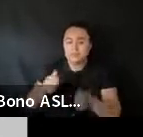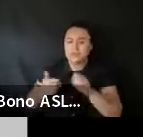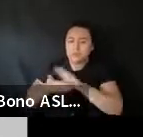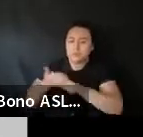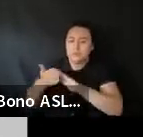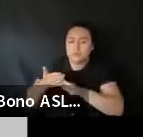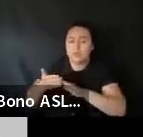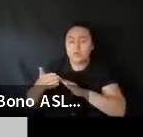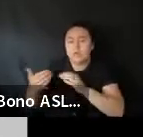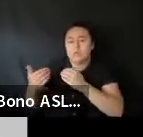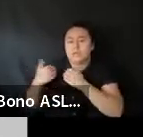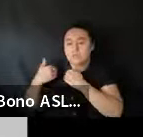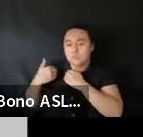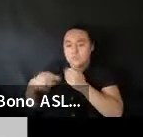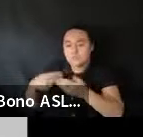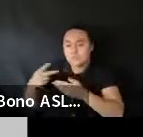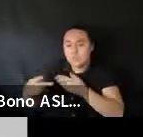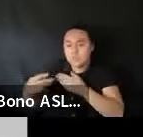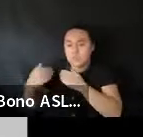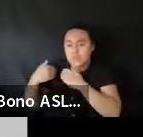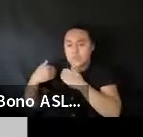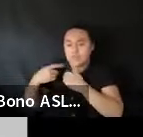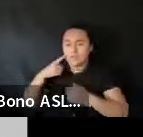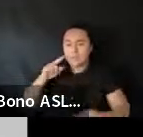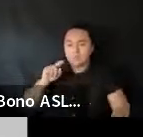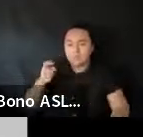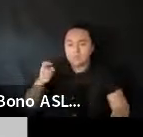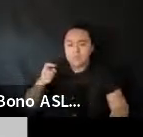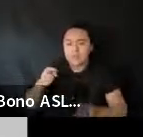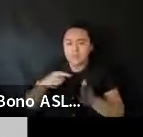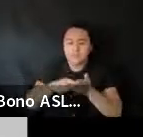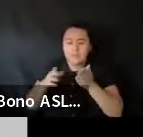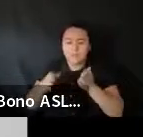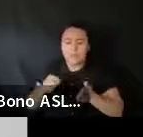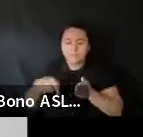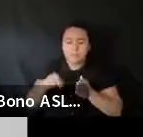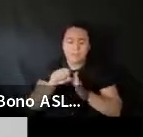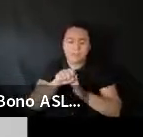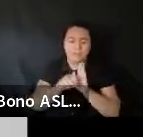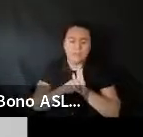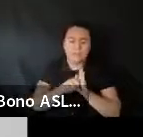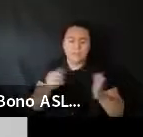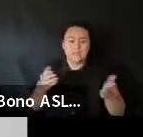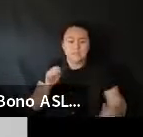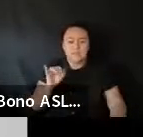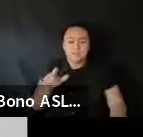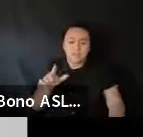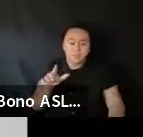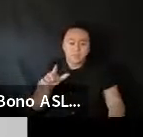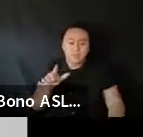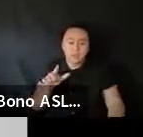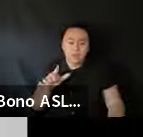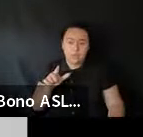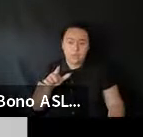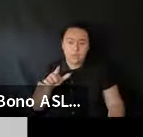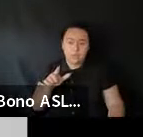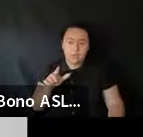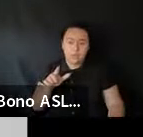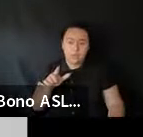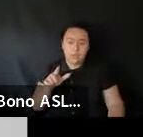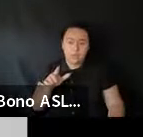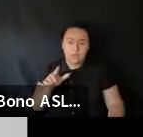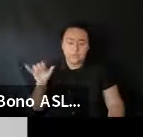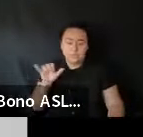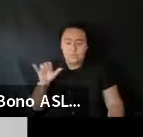program. That's. That's accountable to the taxpayers of our respective states. Uh. But in Illinois. Um. Like. Like